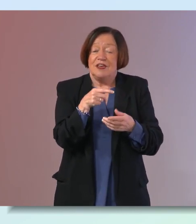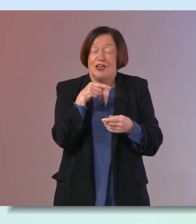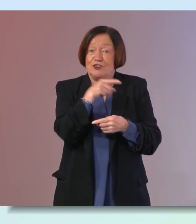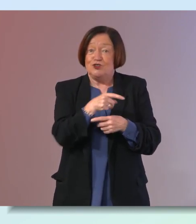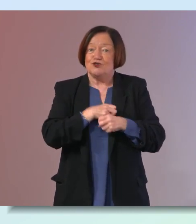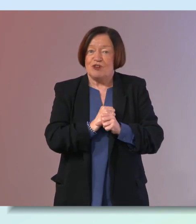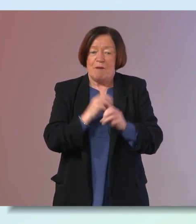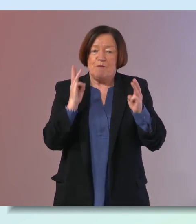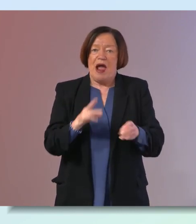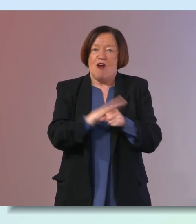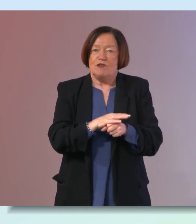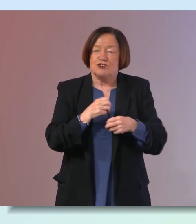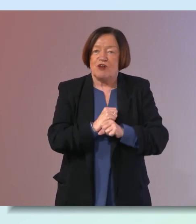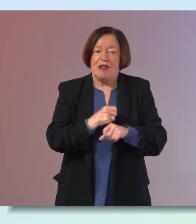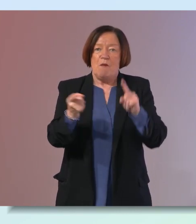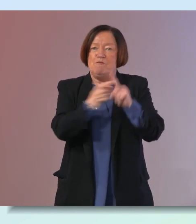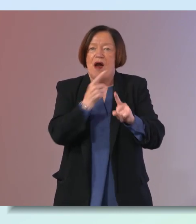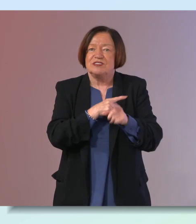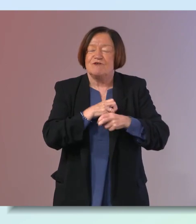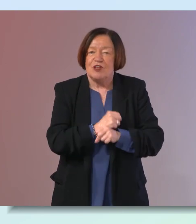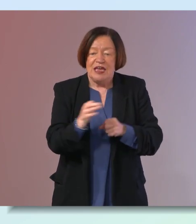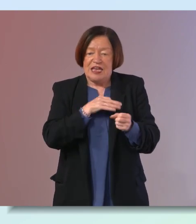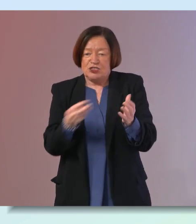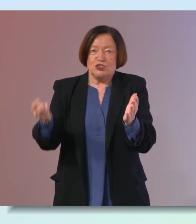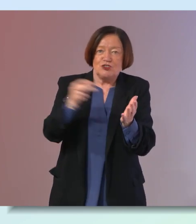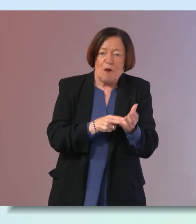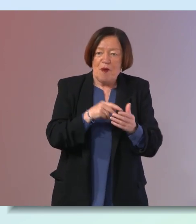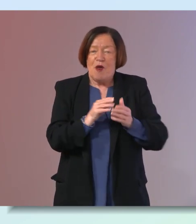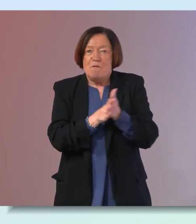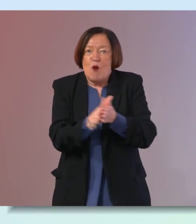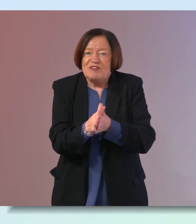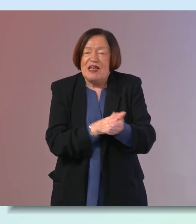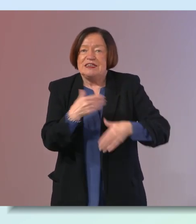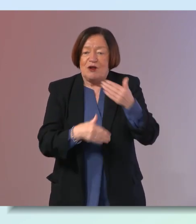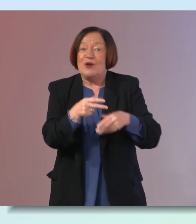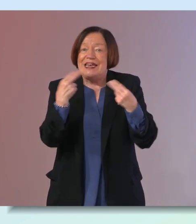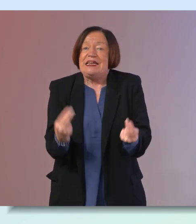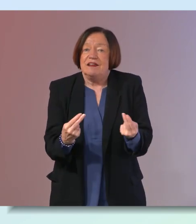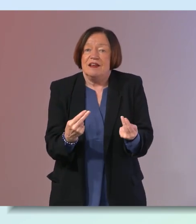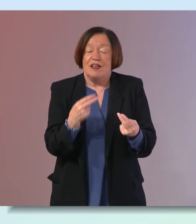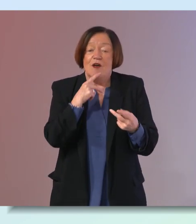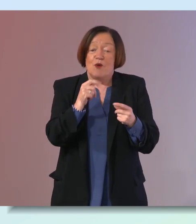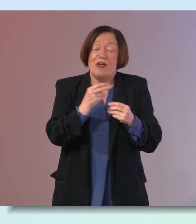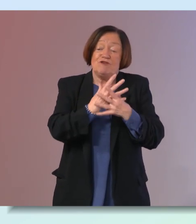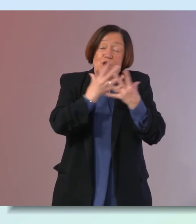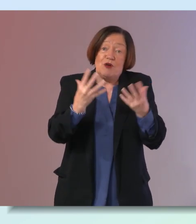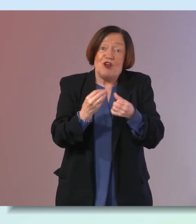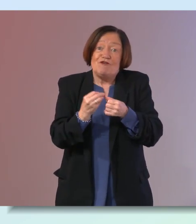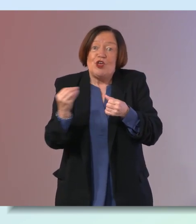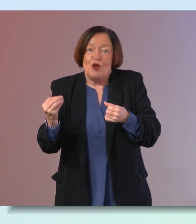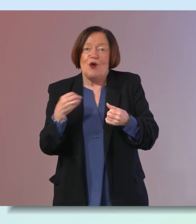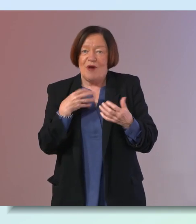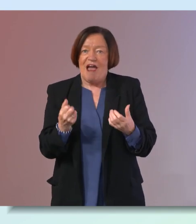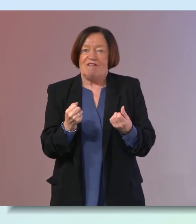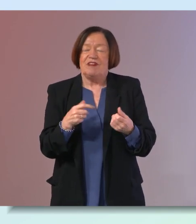powerful stress positive stress that gets us up gets us going we need that as well it's when we have too much of the other that you know we we have